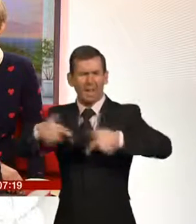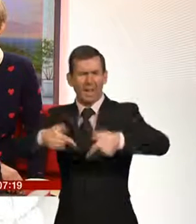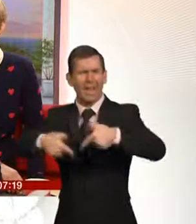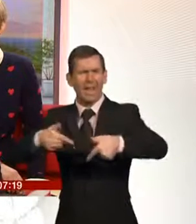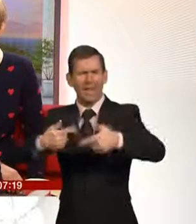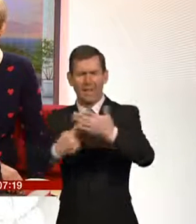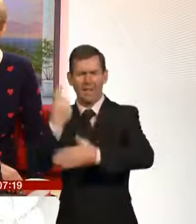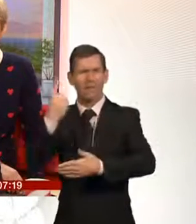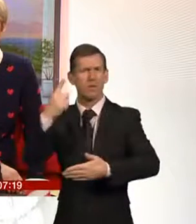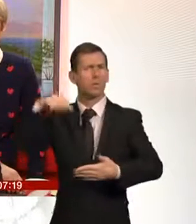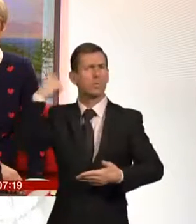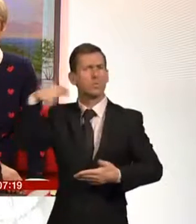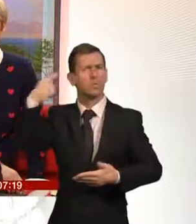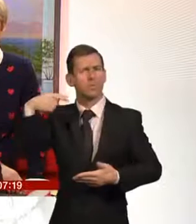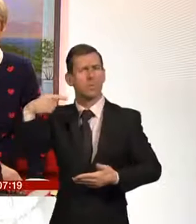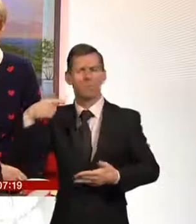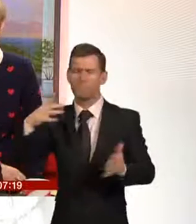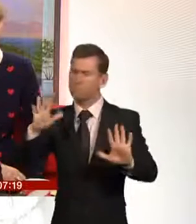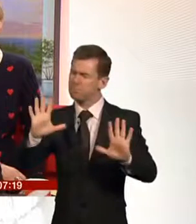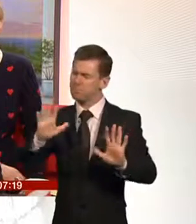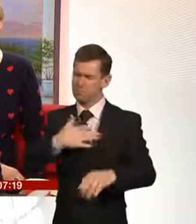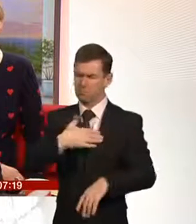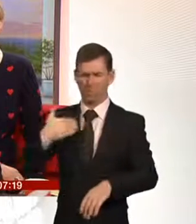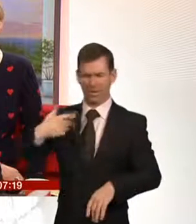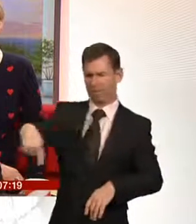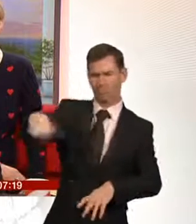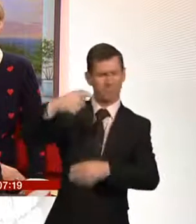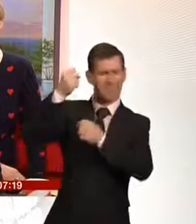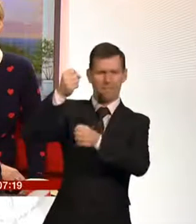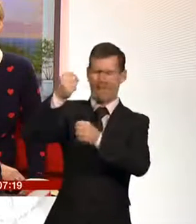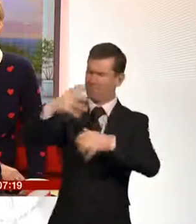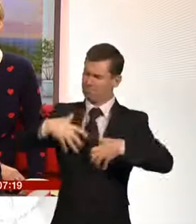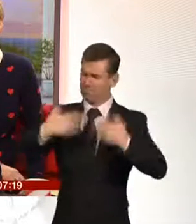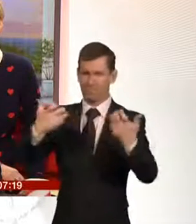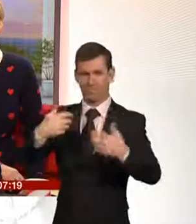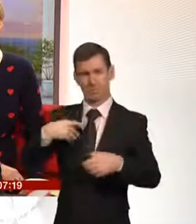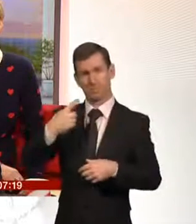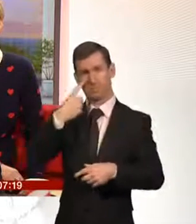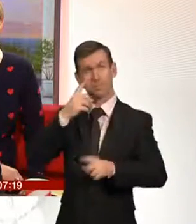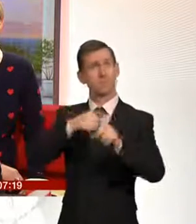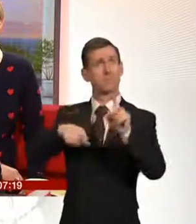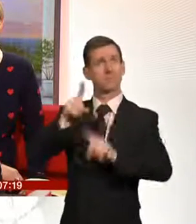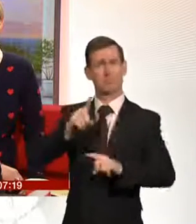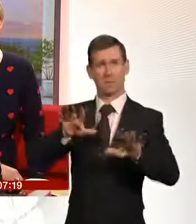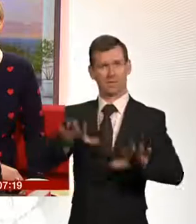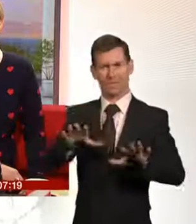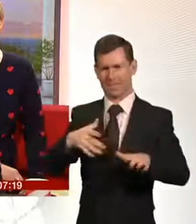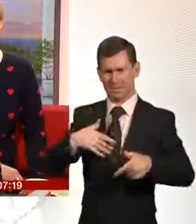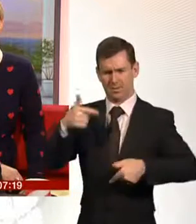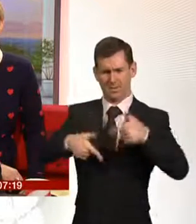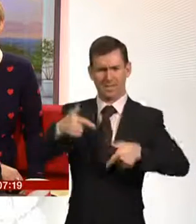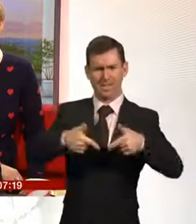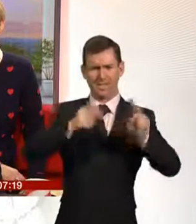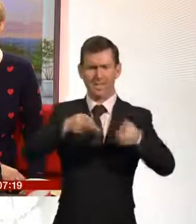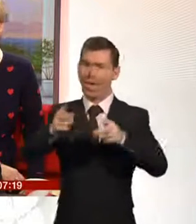are gathering to demand ministers make cycling safer but figures nationally show that could already be the case with a number of cycling deaths